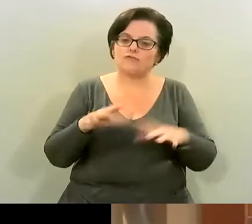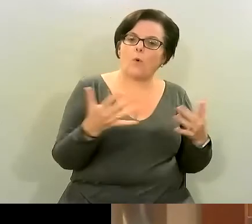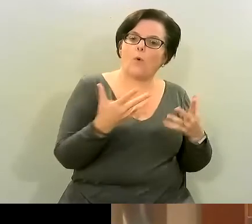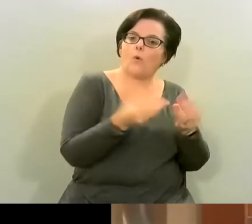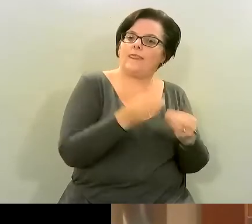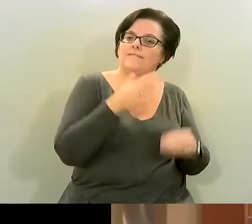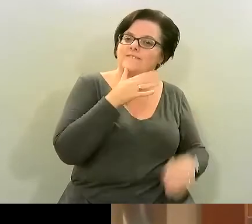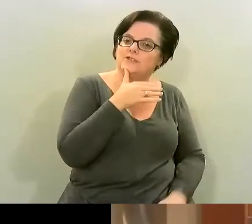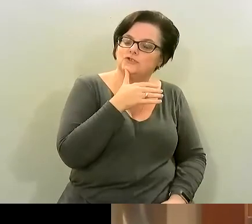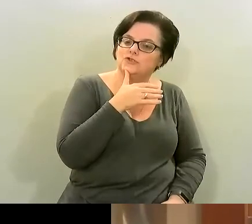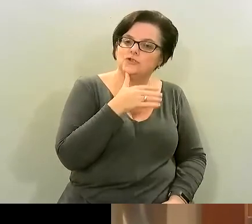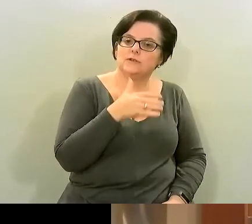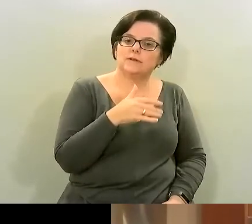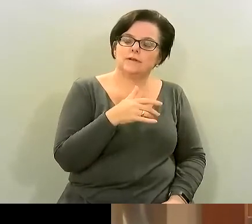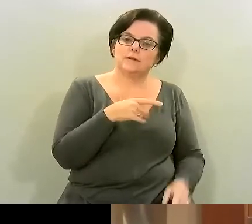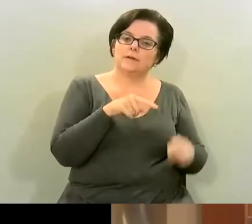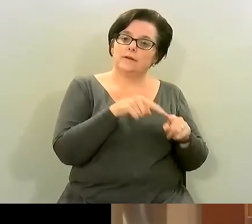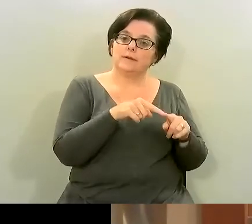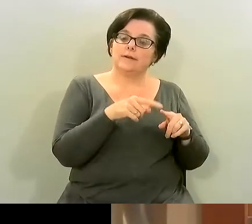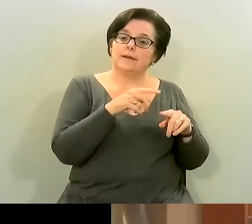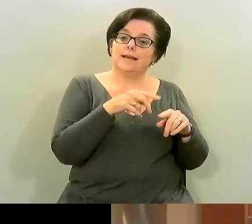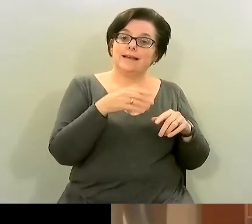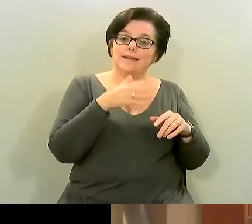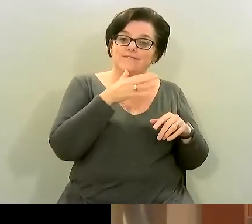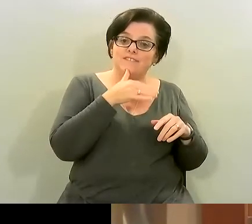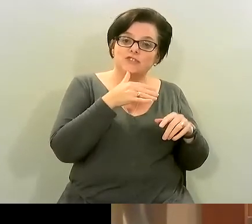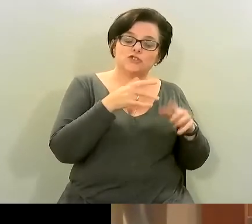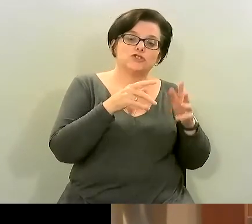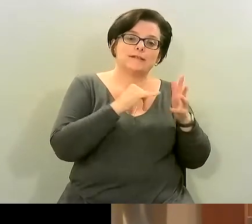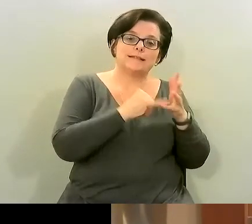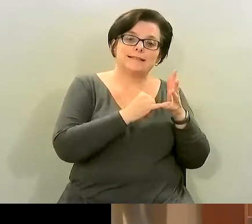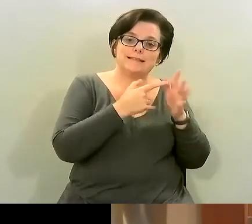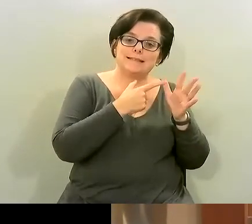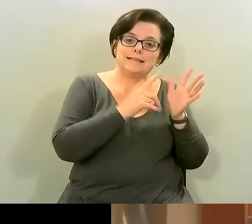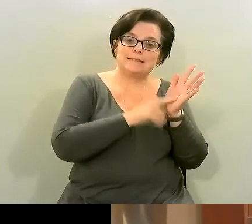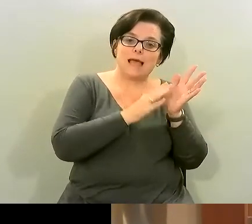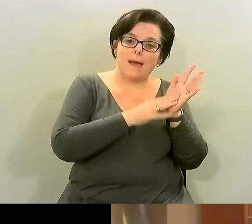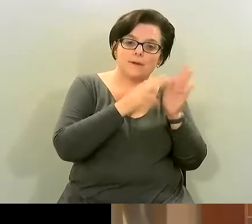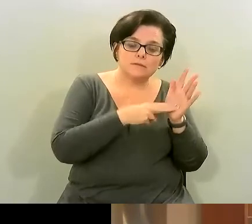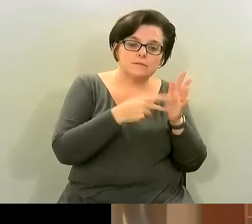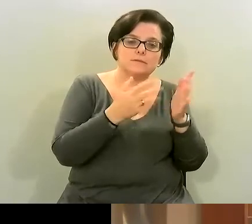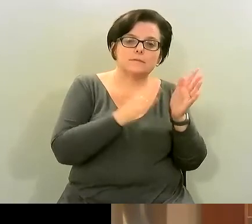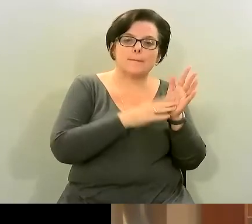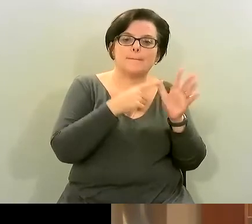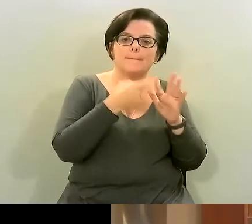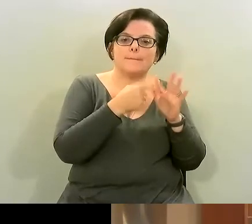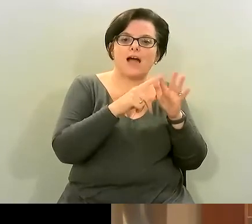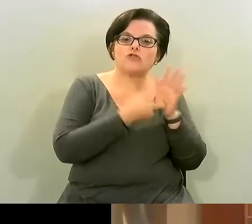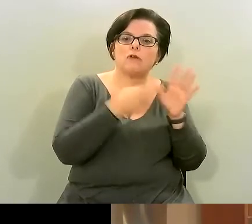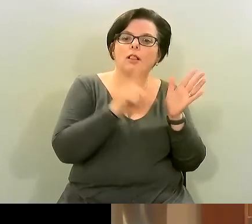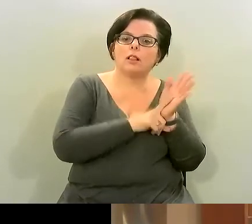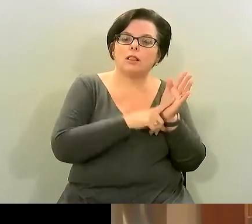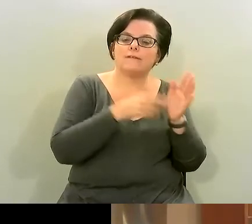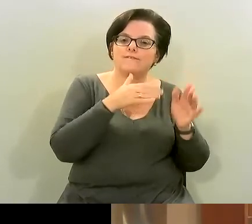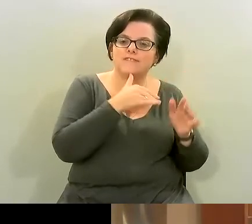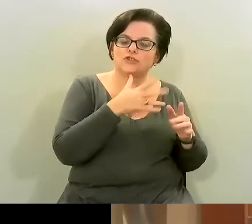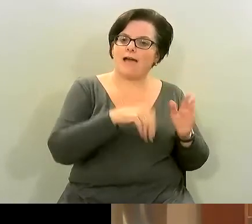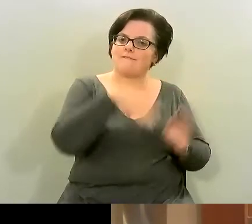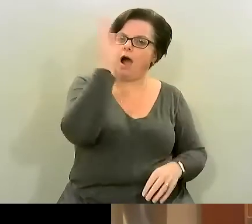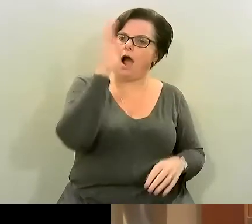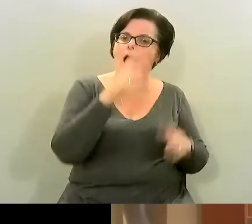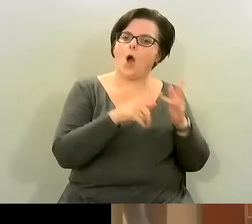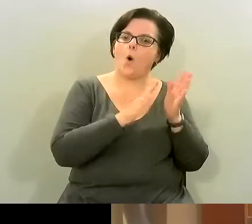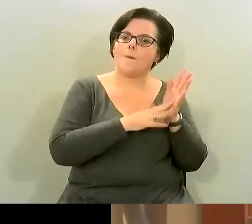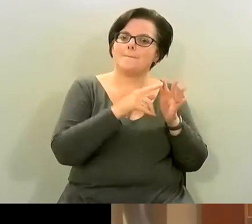um fatty fish like salmon mackerel anchovies and some others are very rich in omega-3 fats which